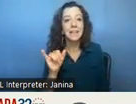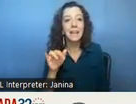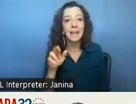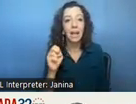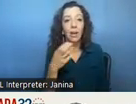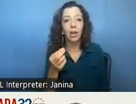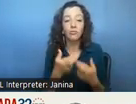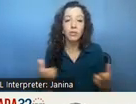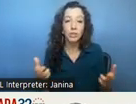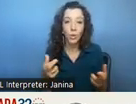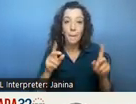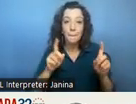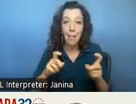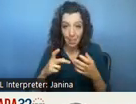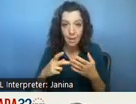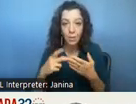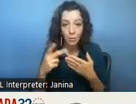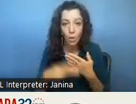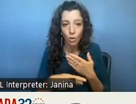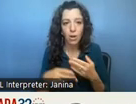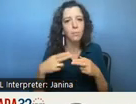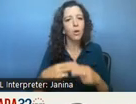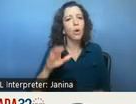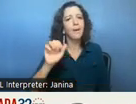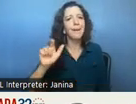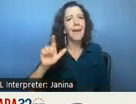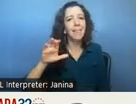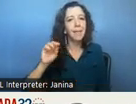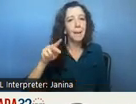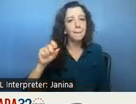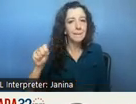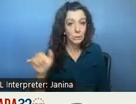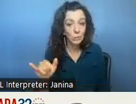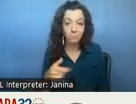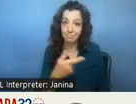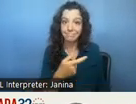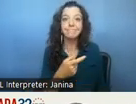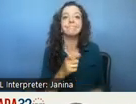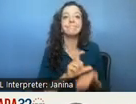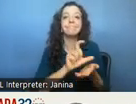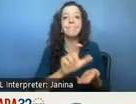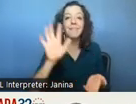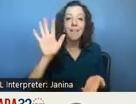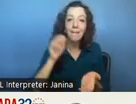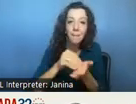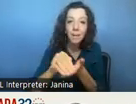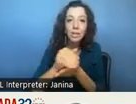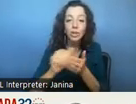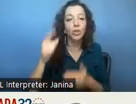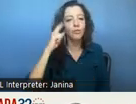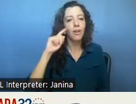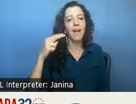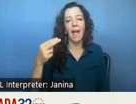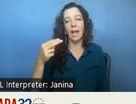program also known as cal compass this provides five million dollars in hcbs funding to establish